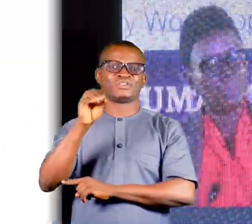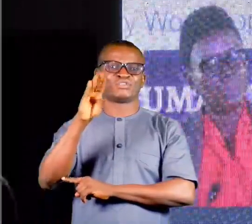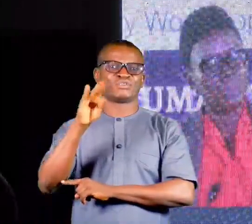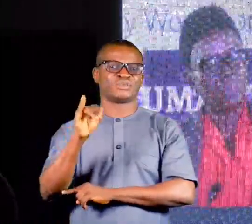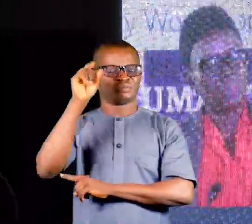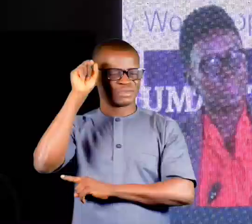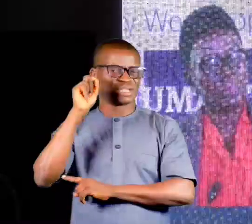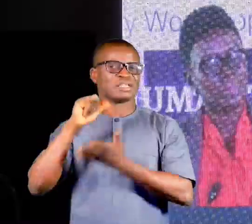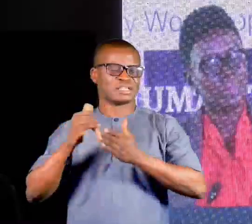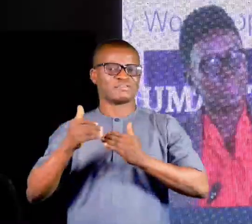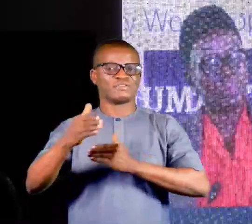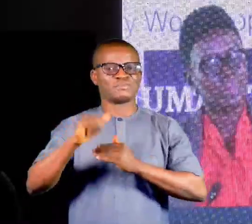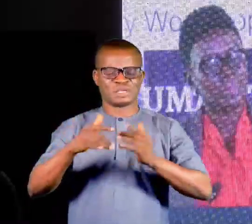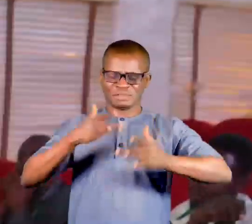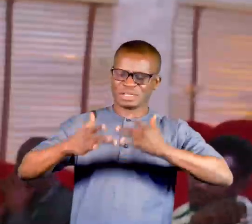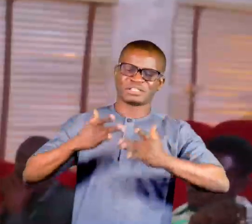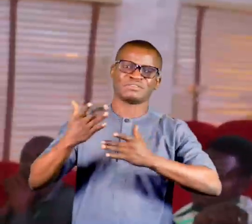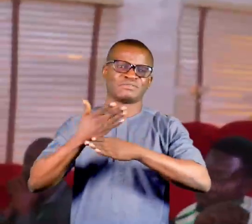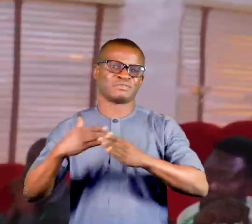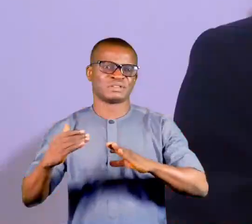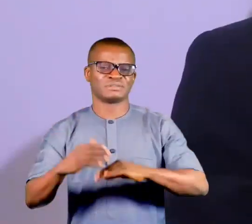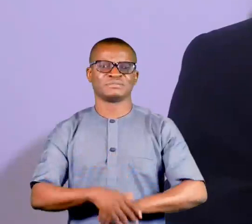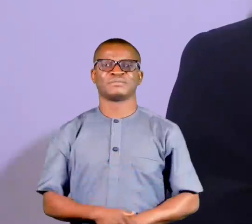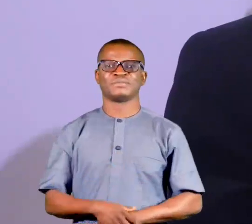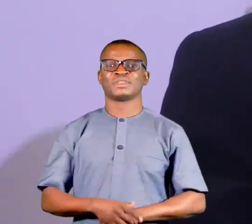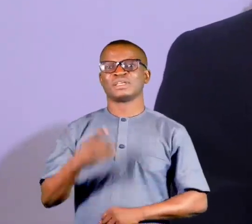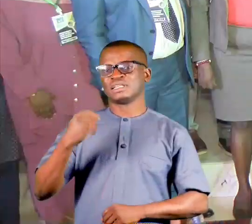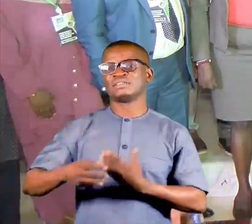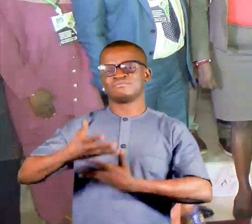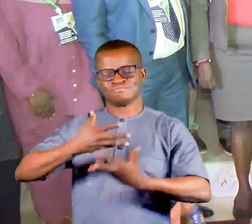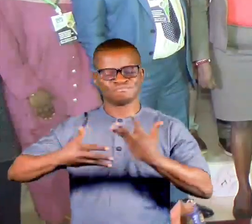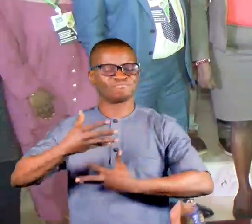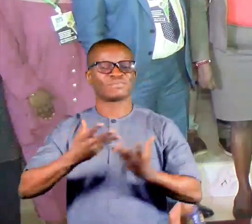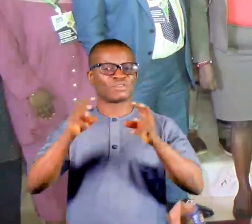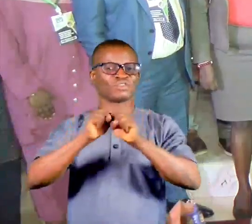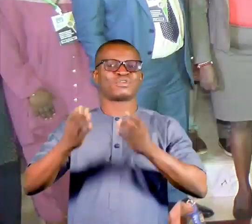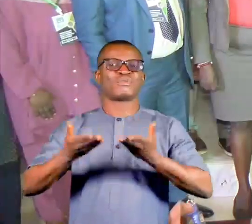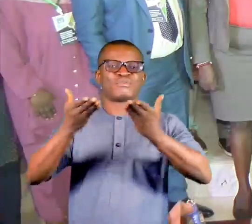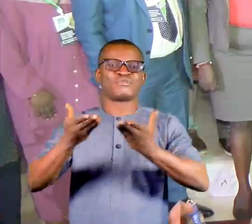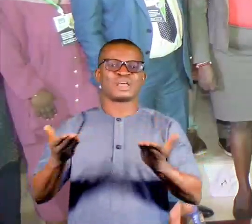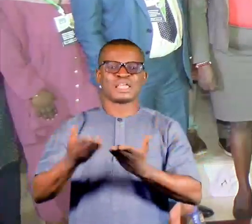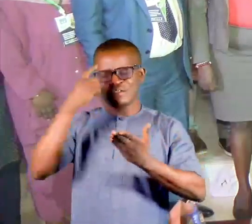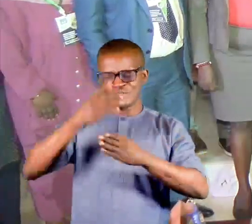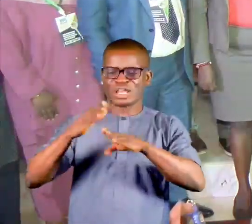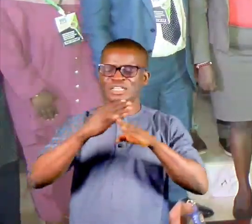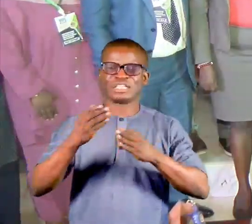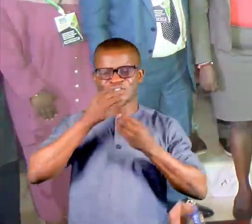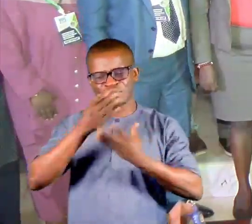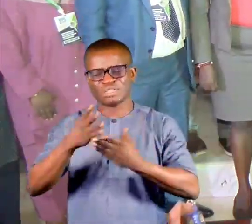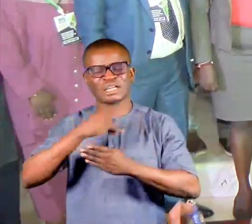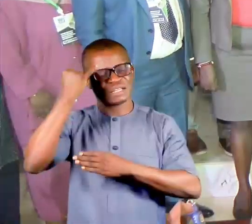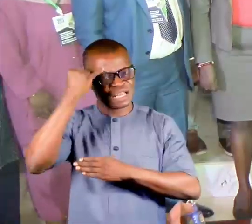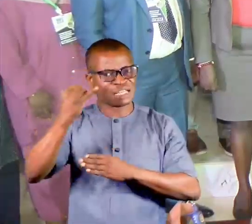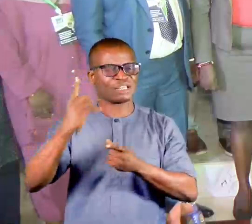Nairobi. This was followed by interactive session. The interactive workshop provided an avenue for